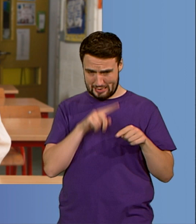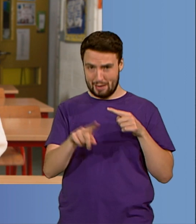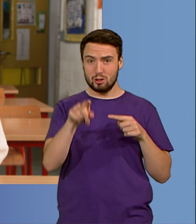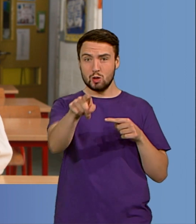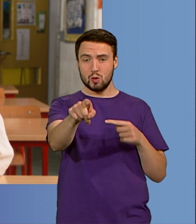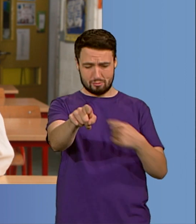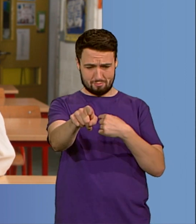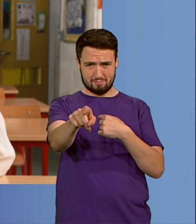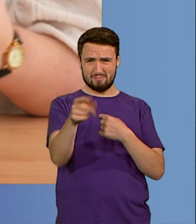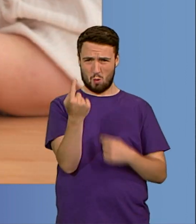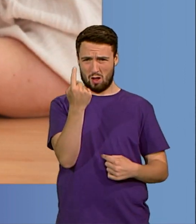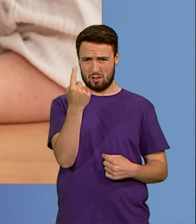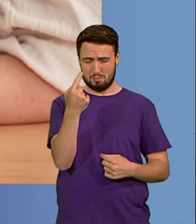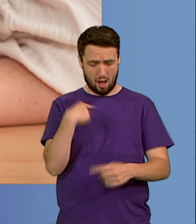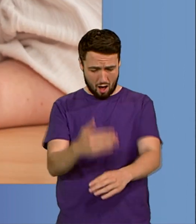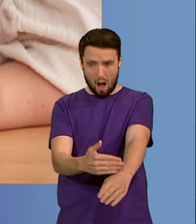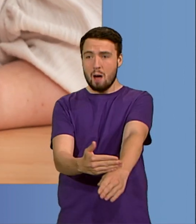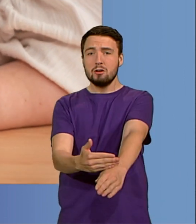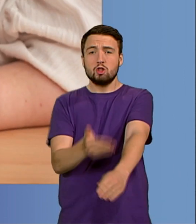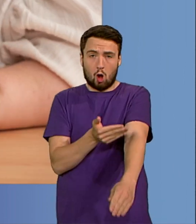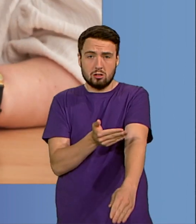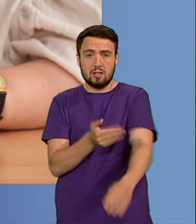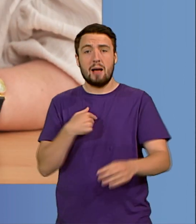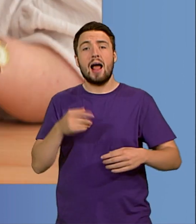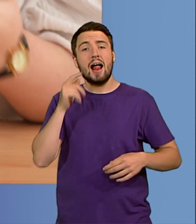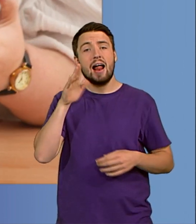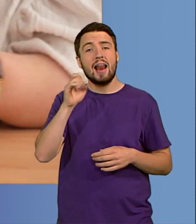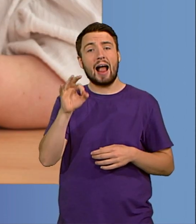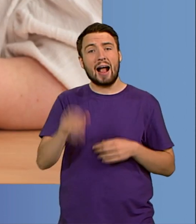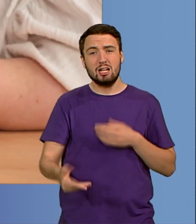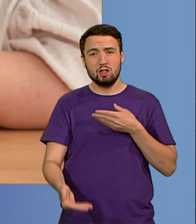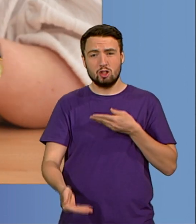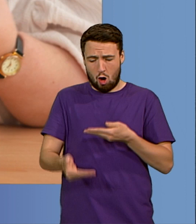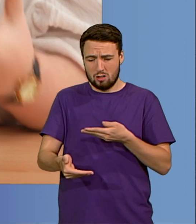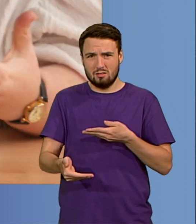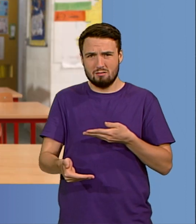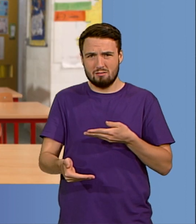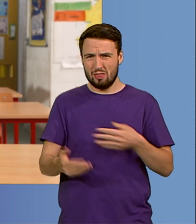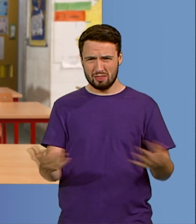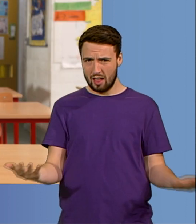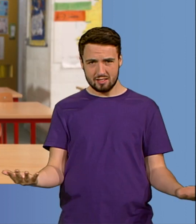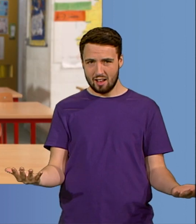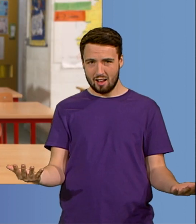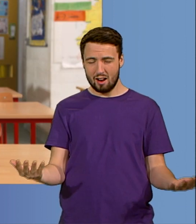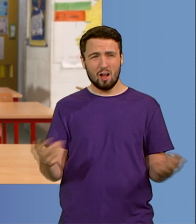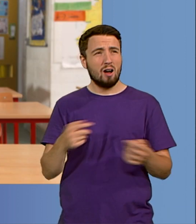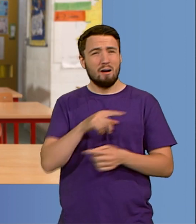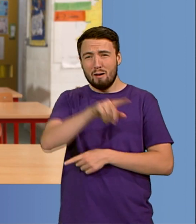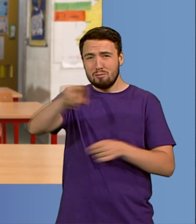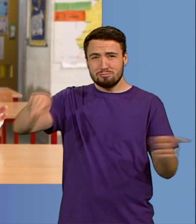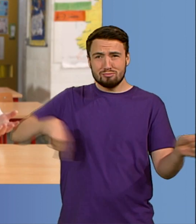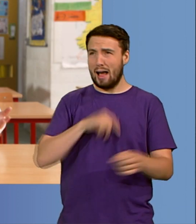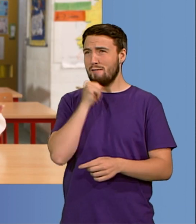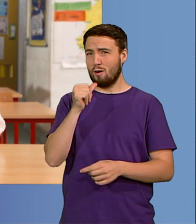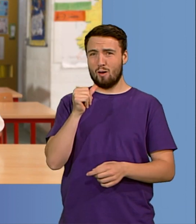and my legs are shorter. Nobody gets to choose what it is that they look like in many ways. I mean when I was born